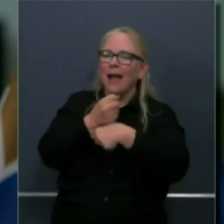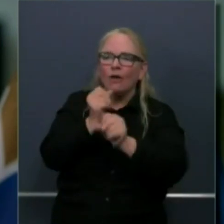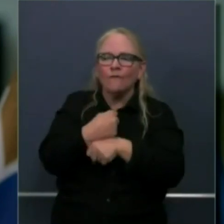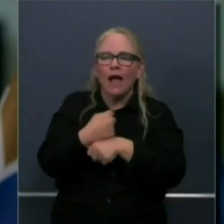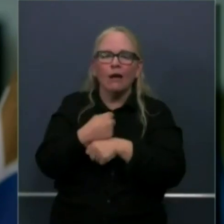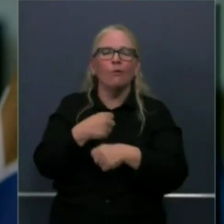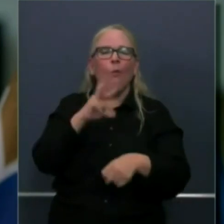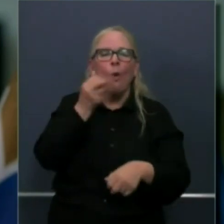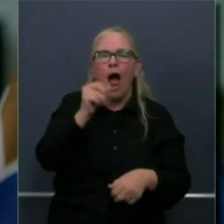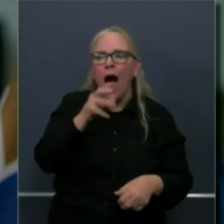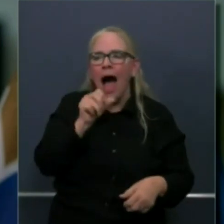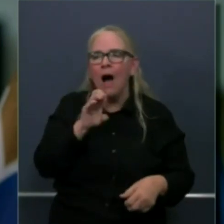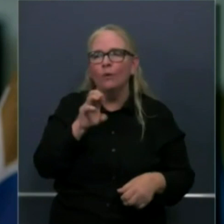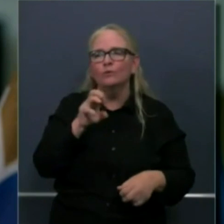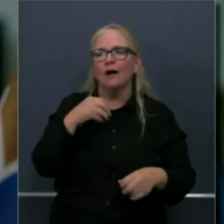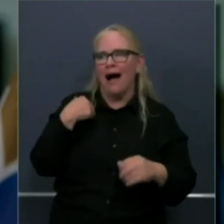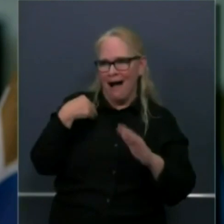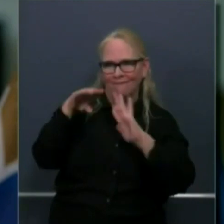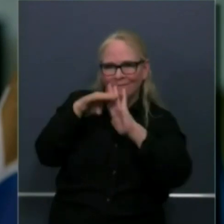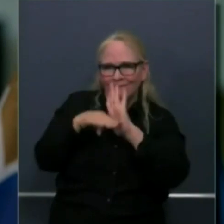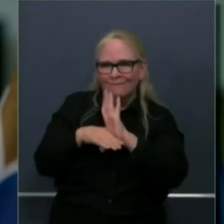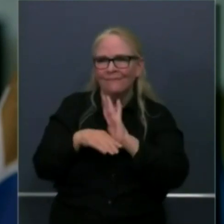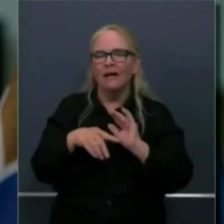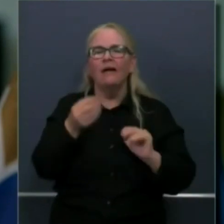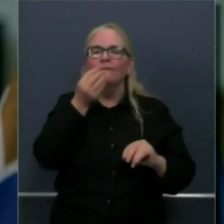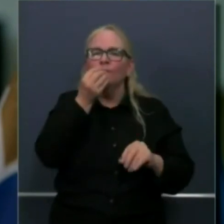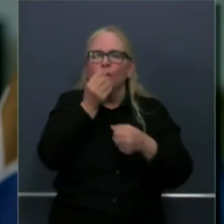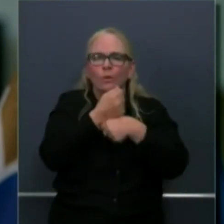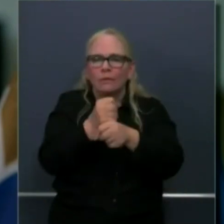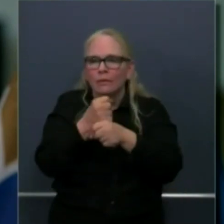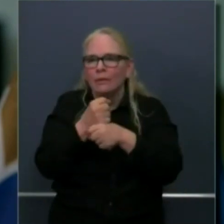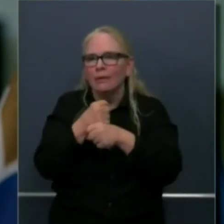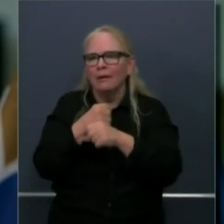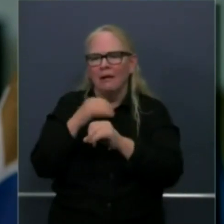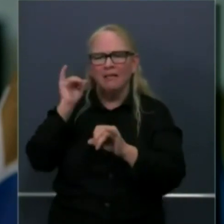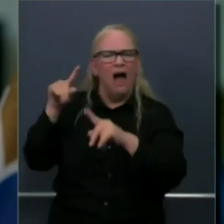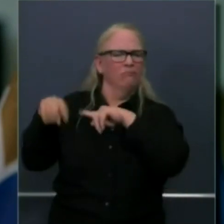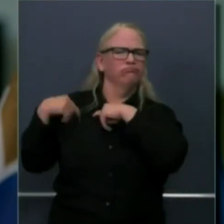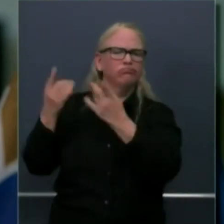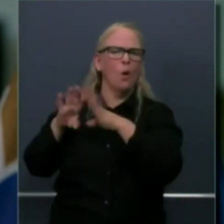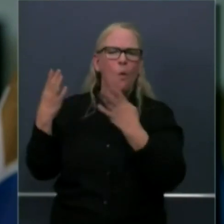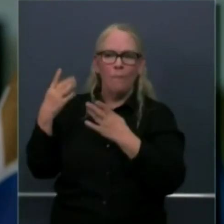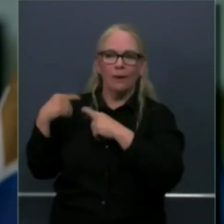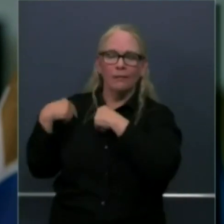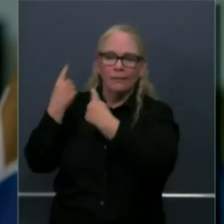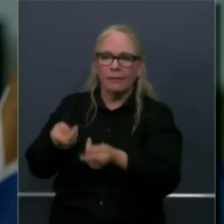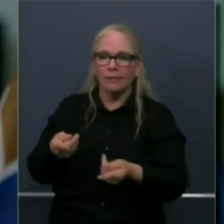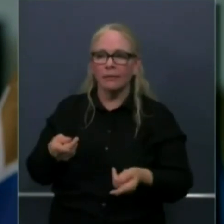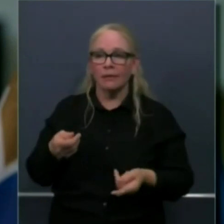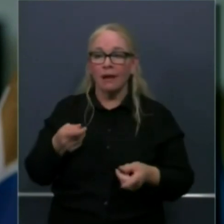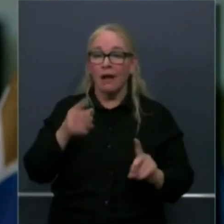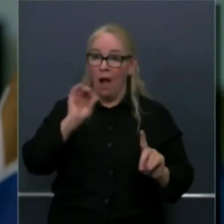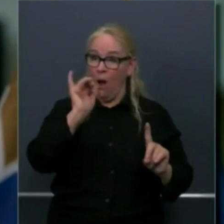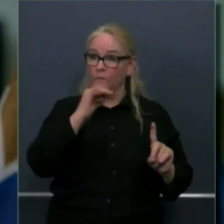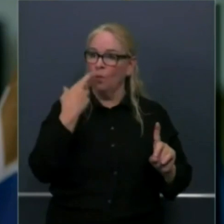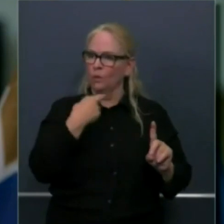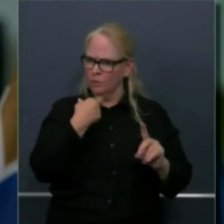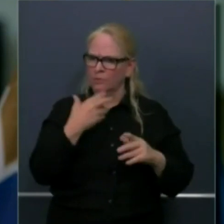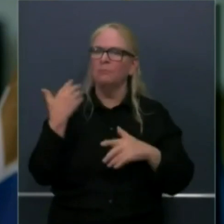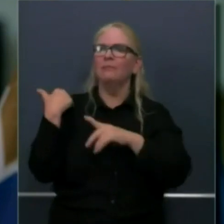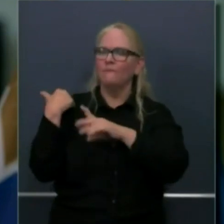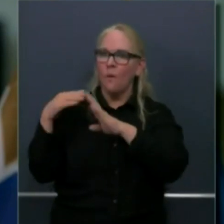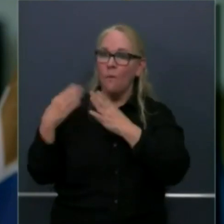that was always open as it relates to the food supply chain and as it relates to hospitality that's been open with limitations. As you